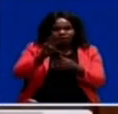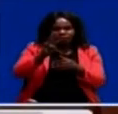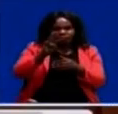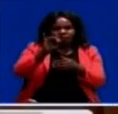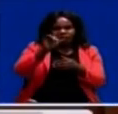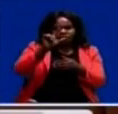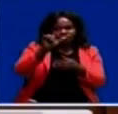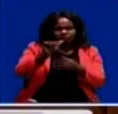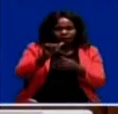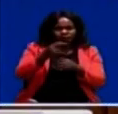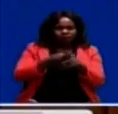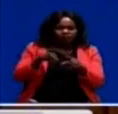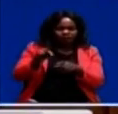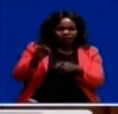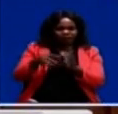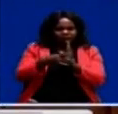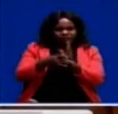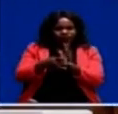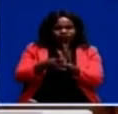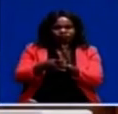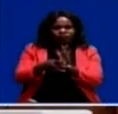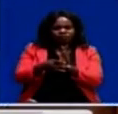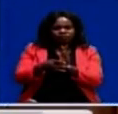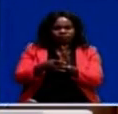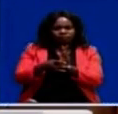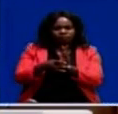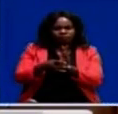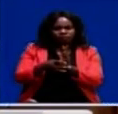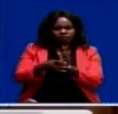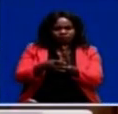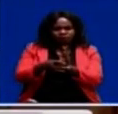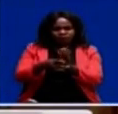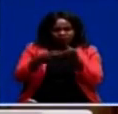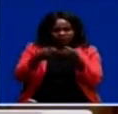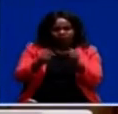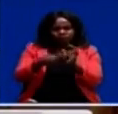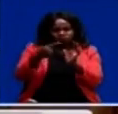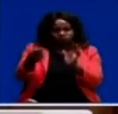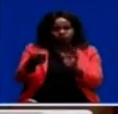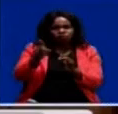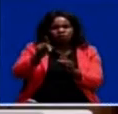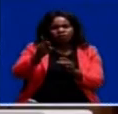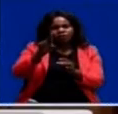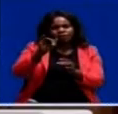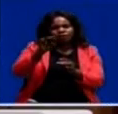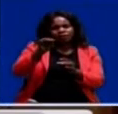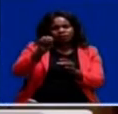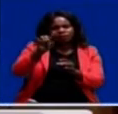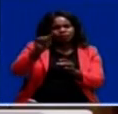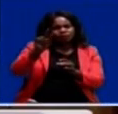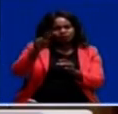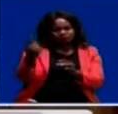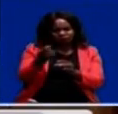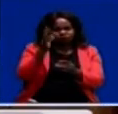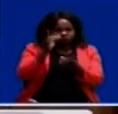in showing leadership, once again, will engage with Prime TV, I believe, on Tuesday. And I believe that this